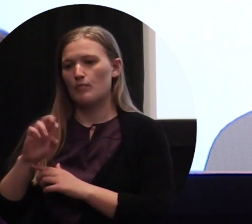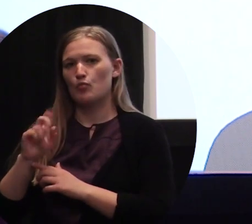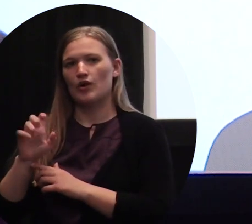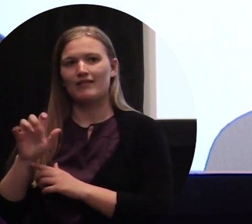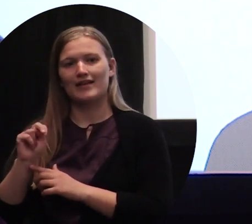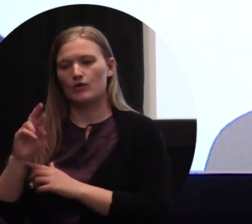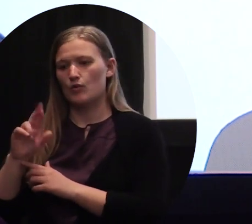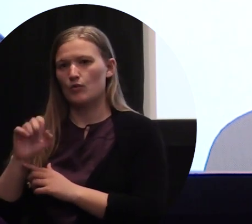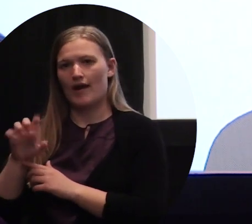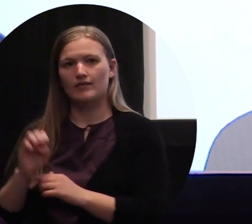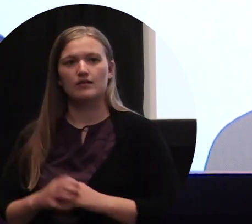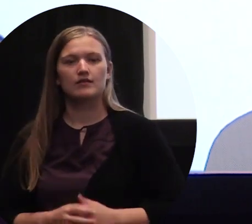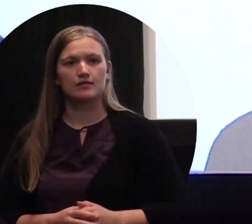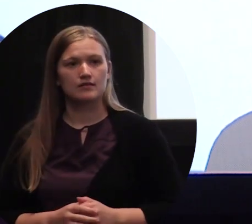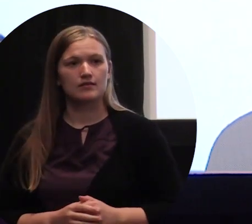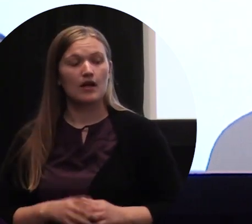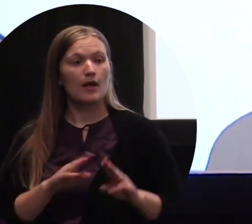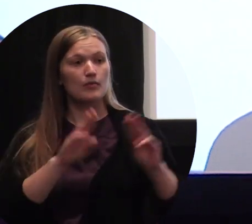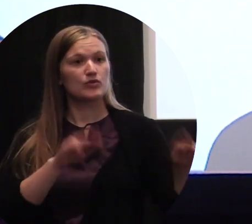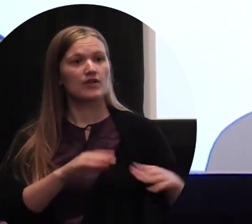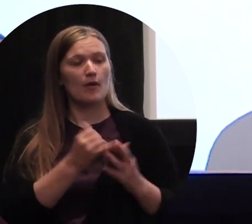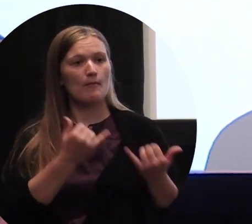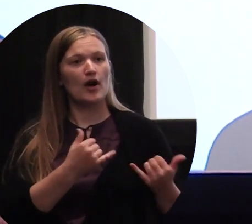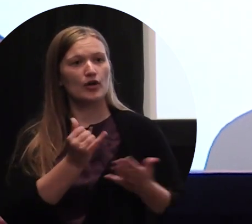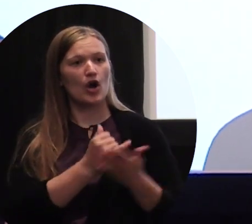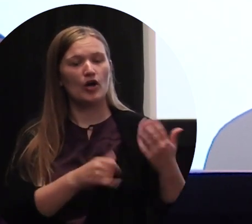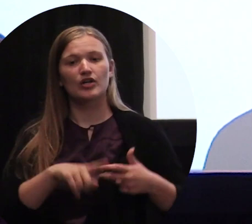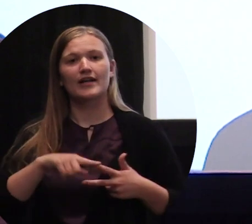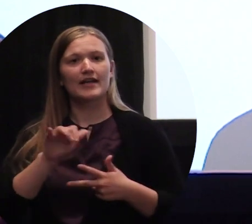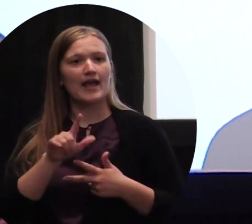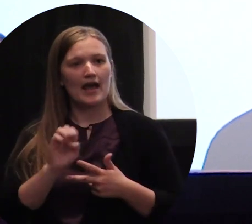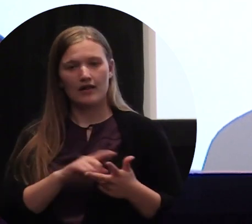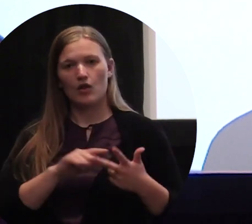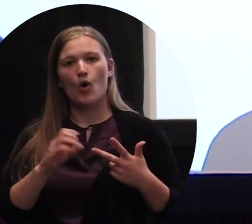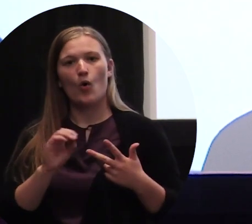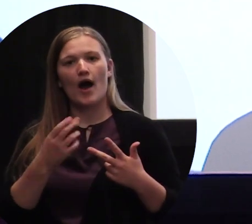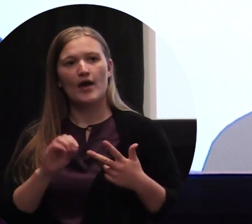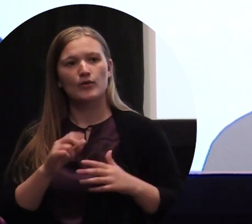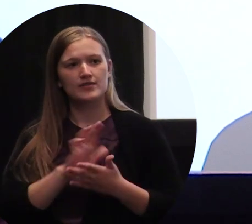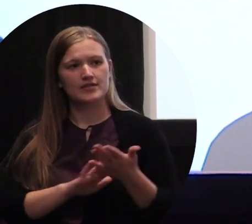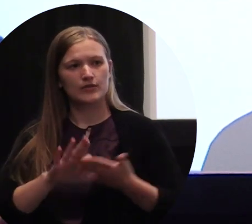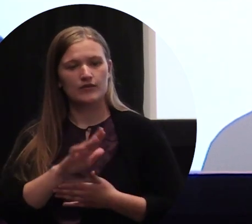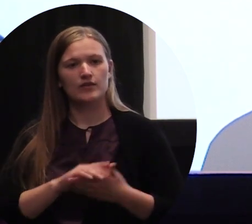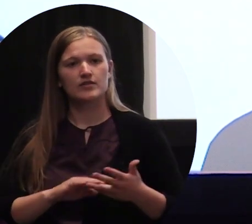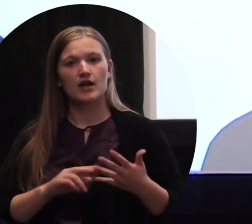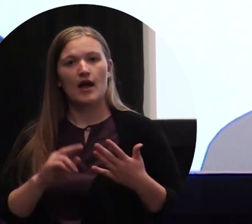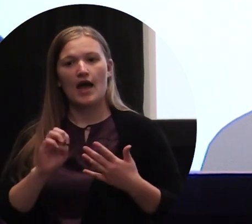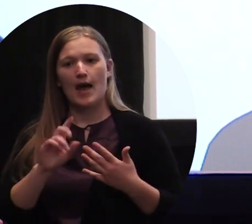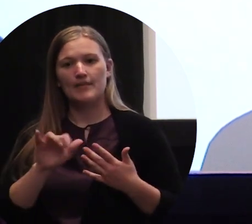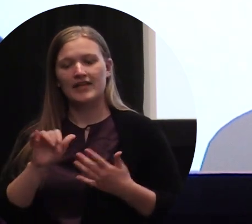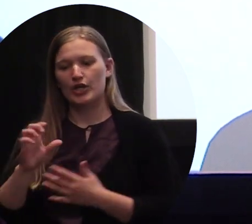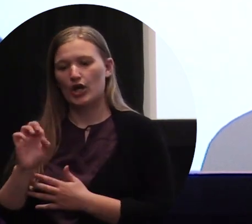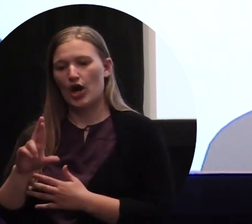Works are in the permanent collection of the Museum of Modern Art Library, Yale University, Ohio State University, Emily Carr University of Art